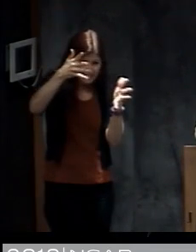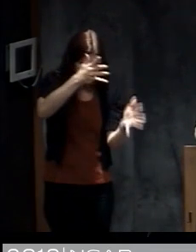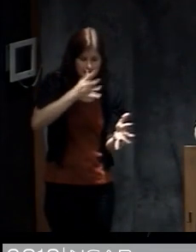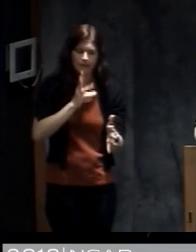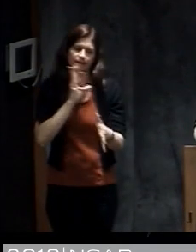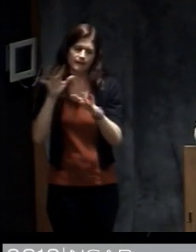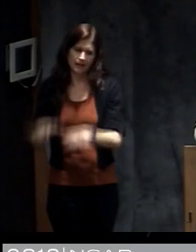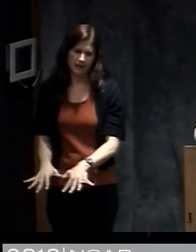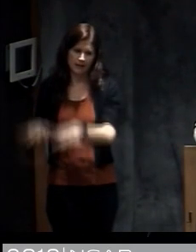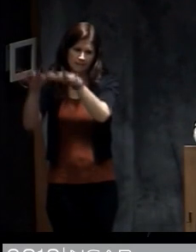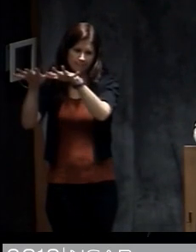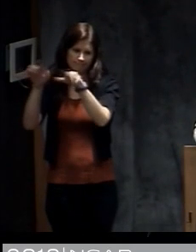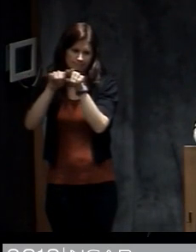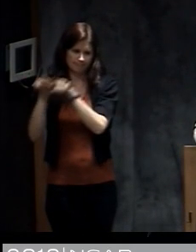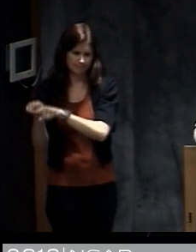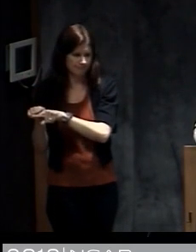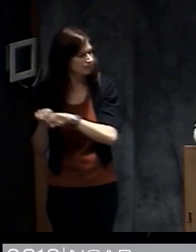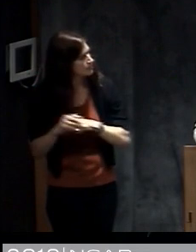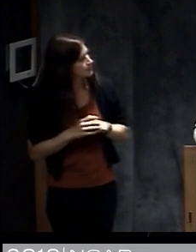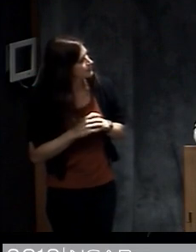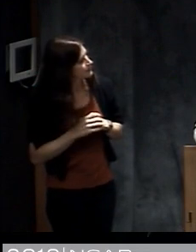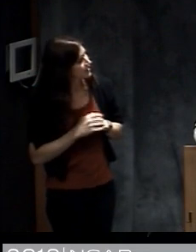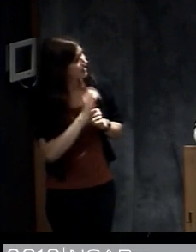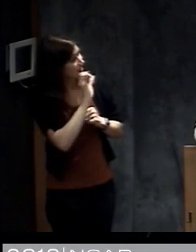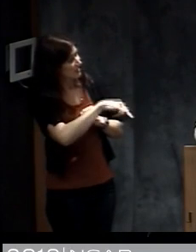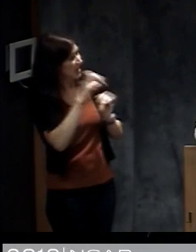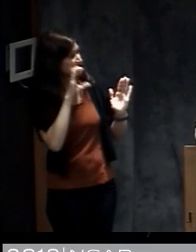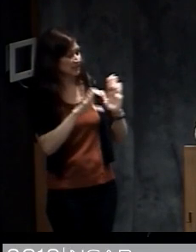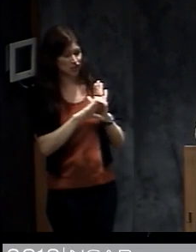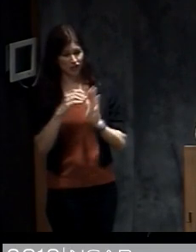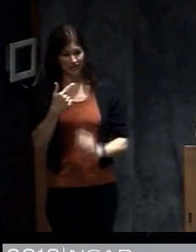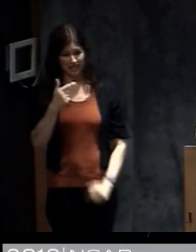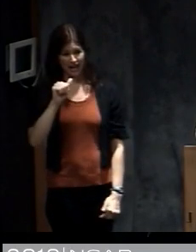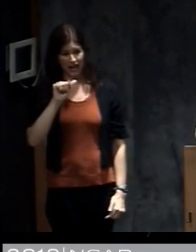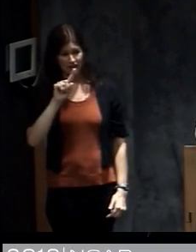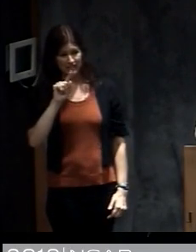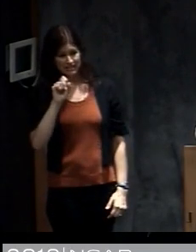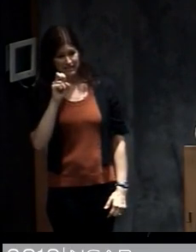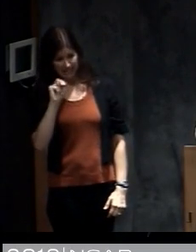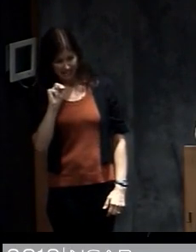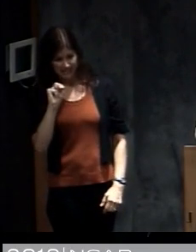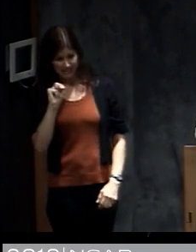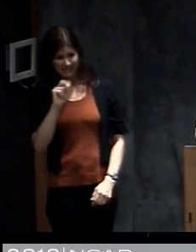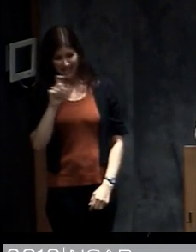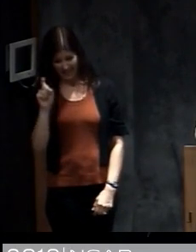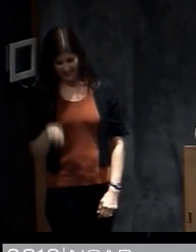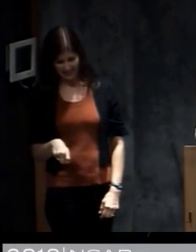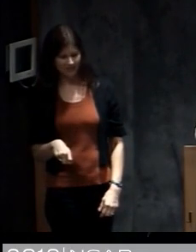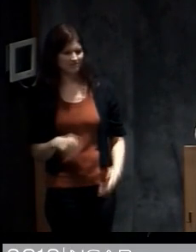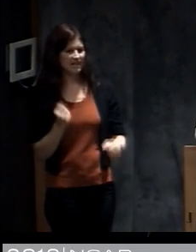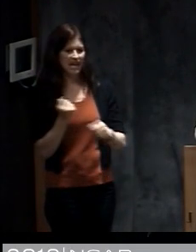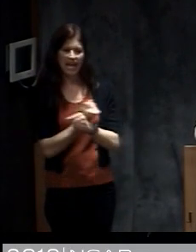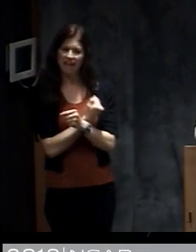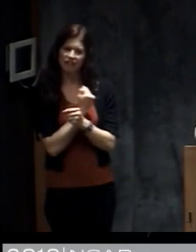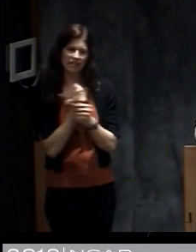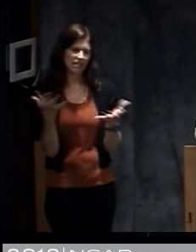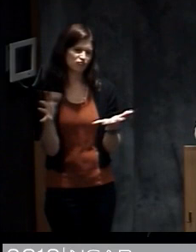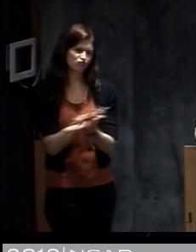hurricane. And this shows a picture of Galveston afterwards really. In many areas there was devastation. Everything was destroyed.